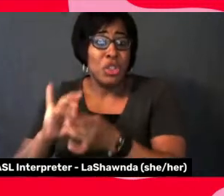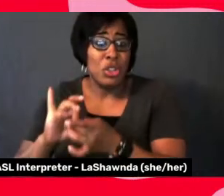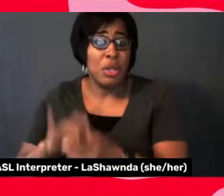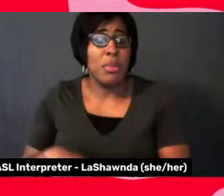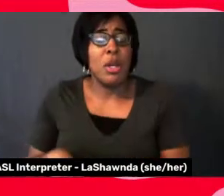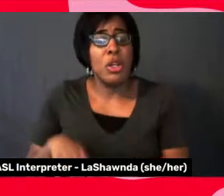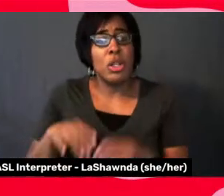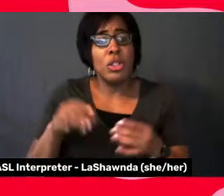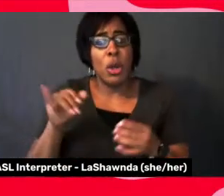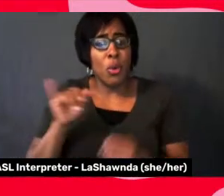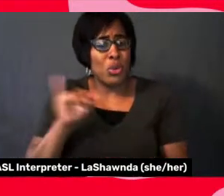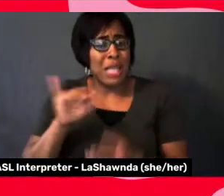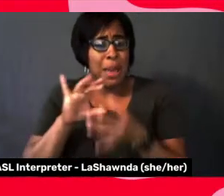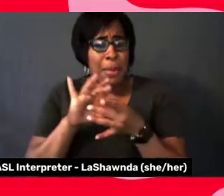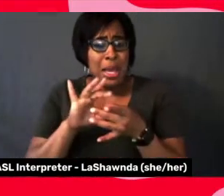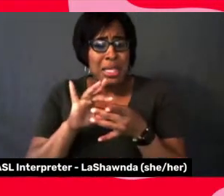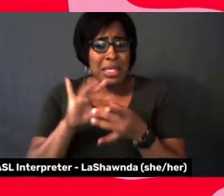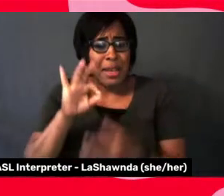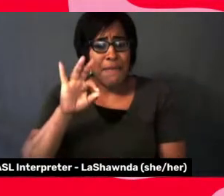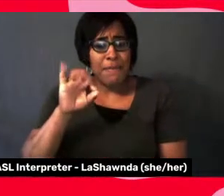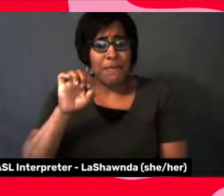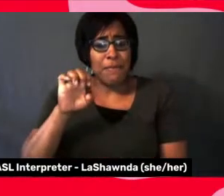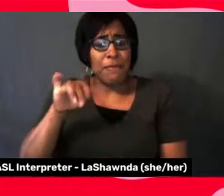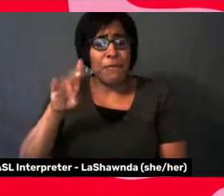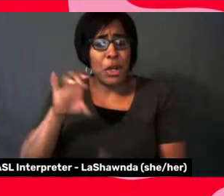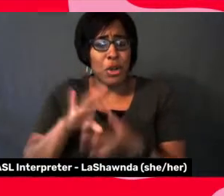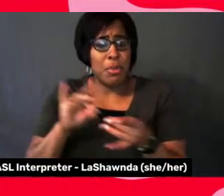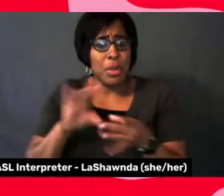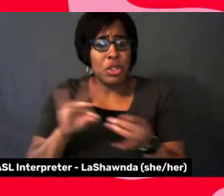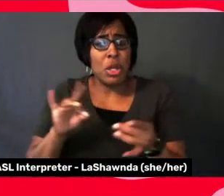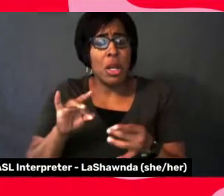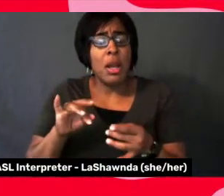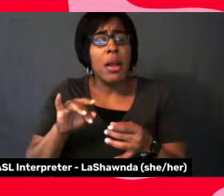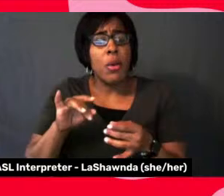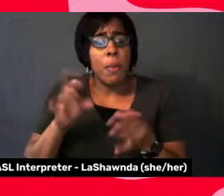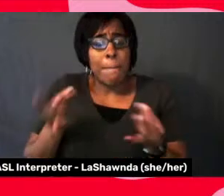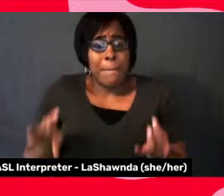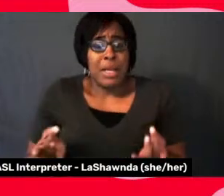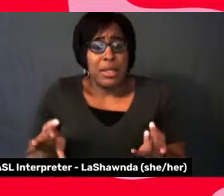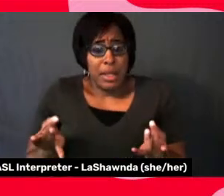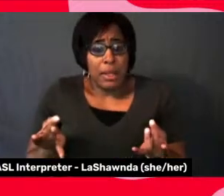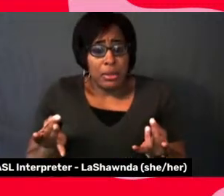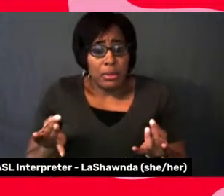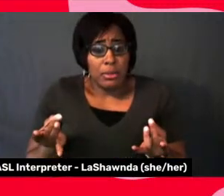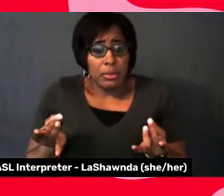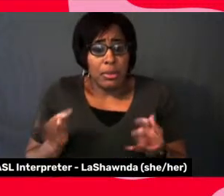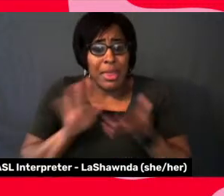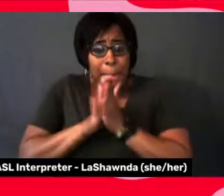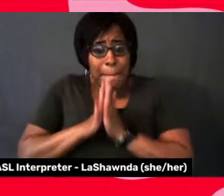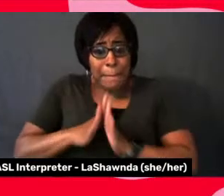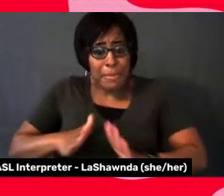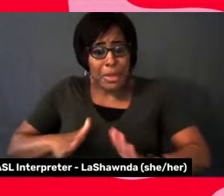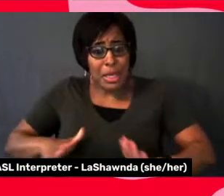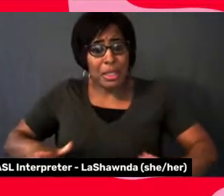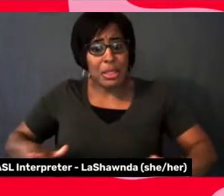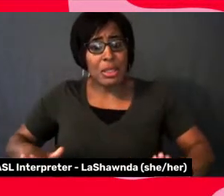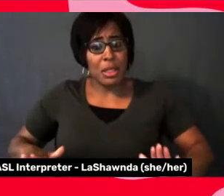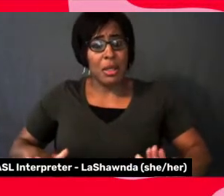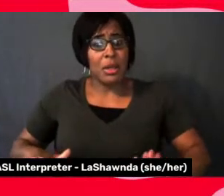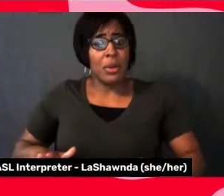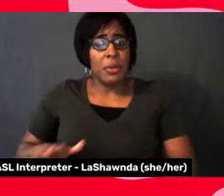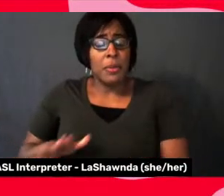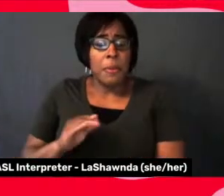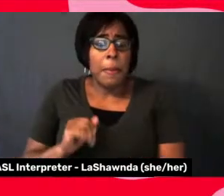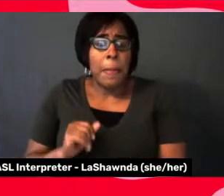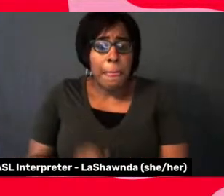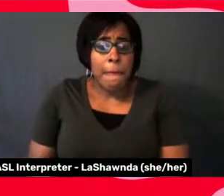meditate on your root of where you come from. Okay. Um, and, and find your,